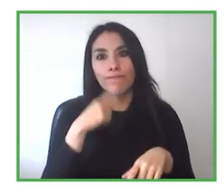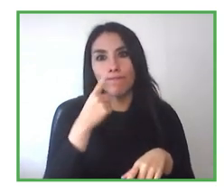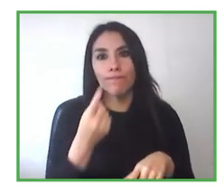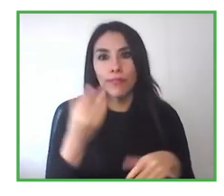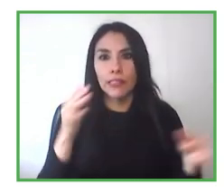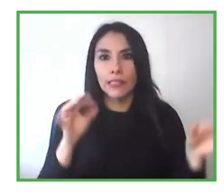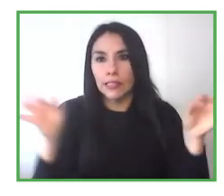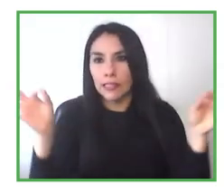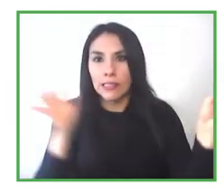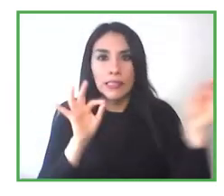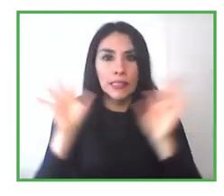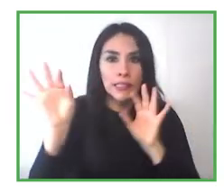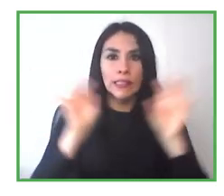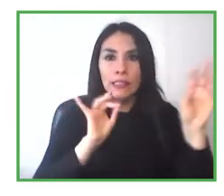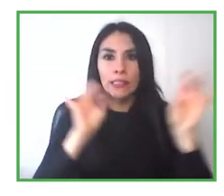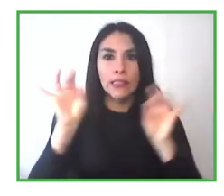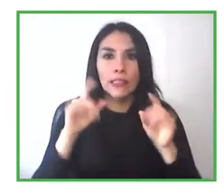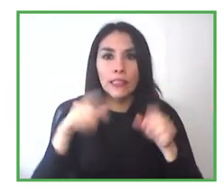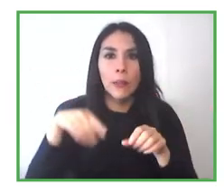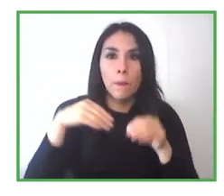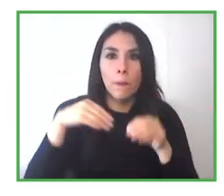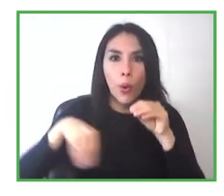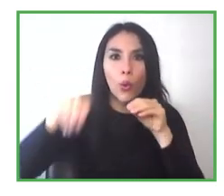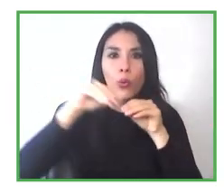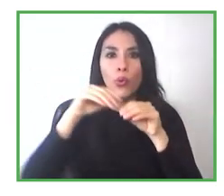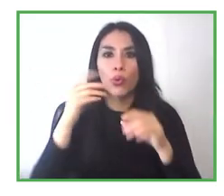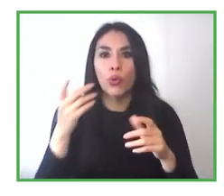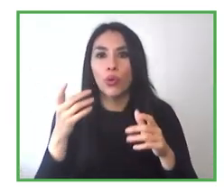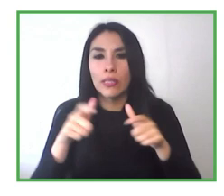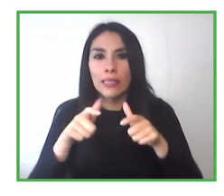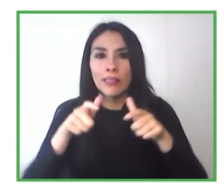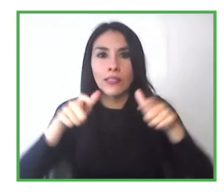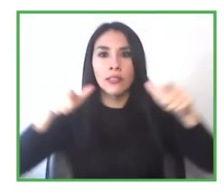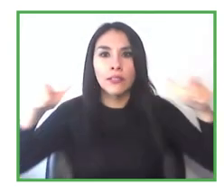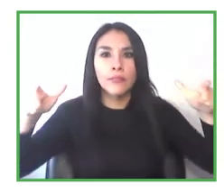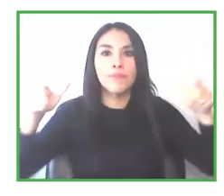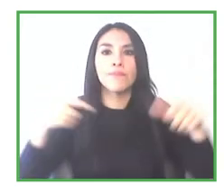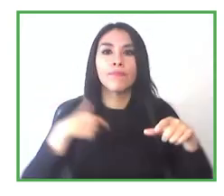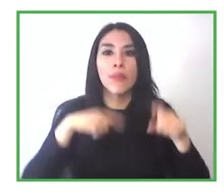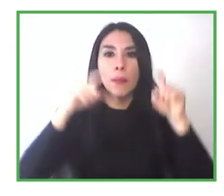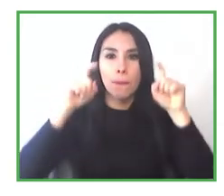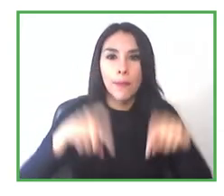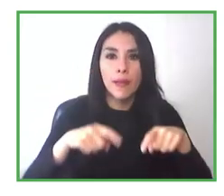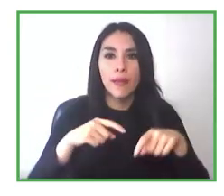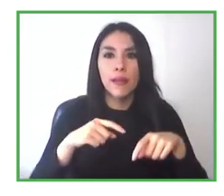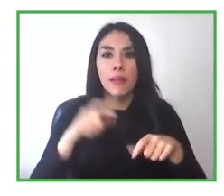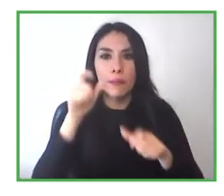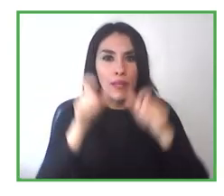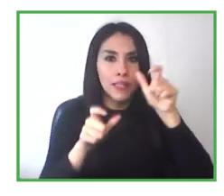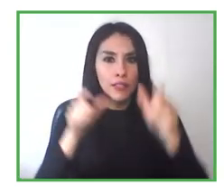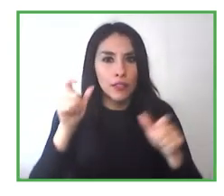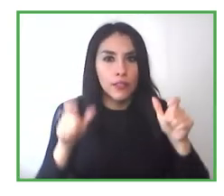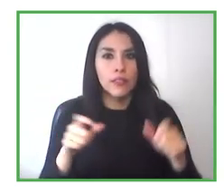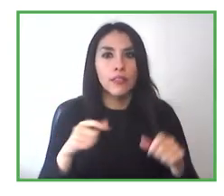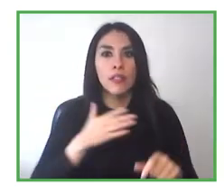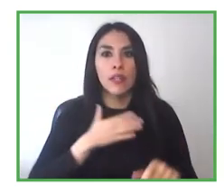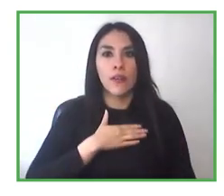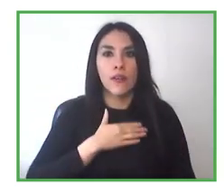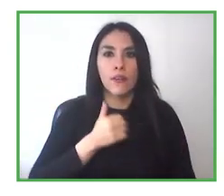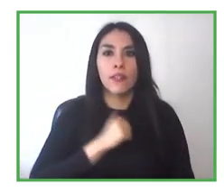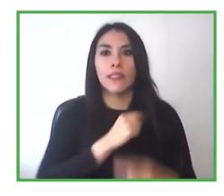specialist of social inclusion within the area of human resources now. I think this also